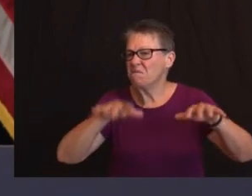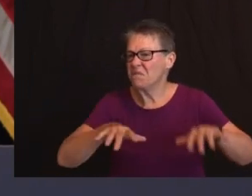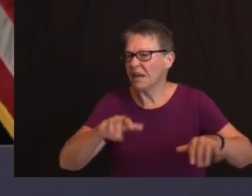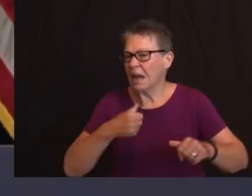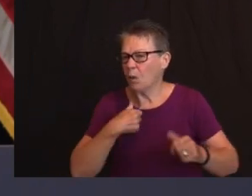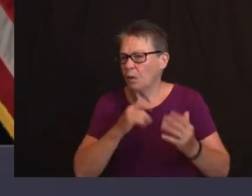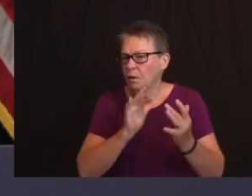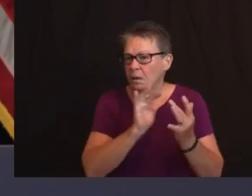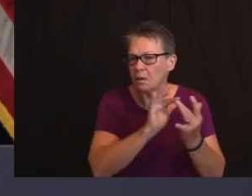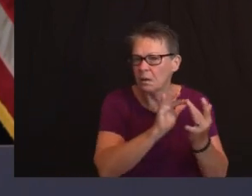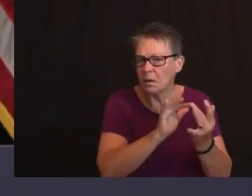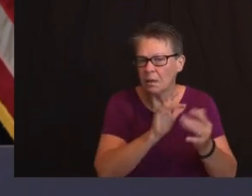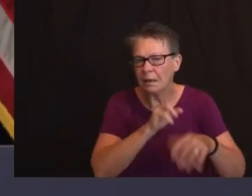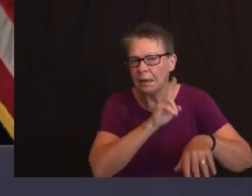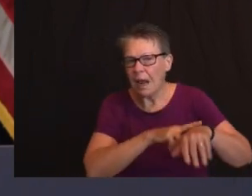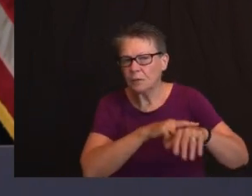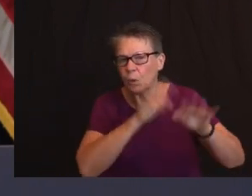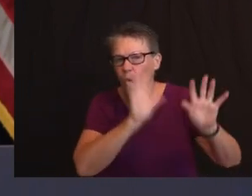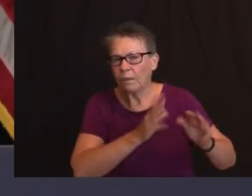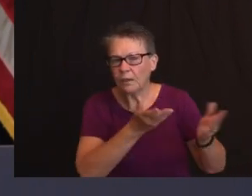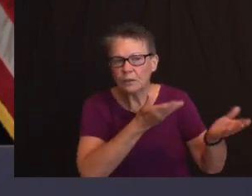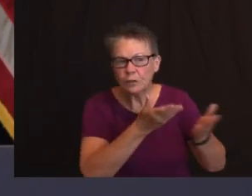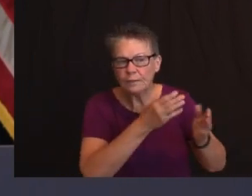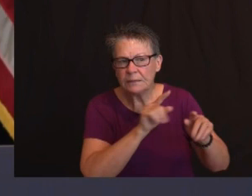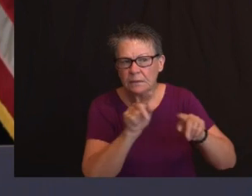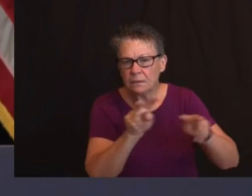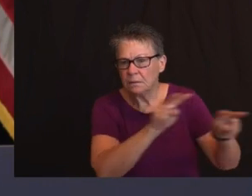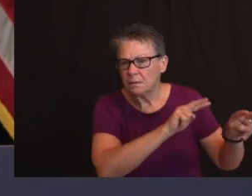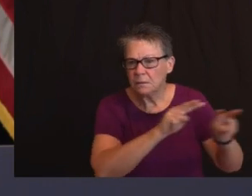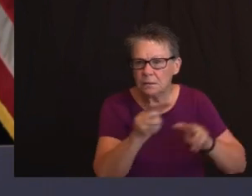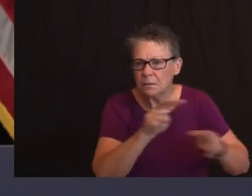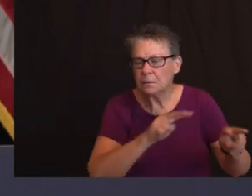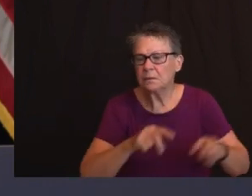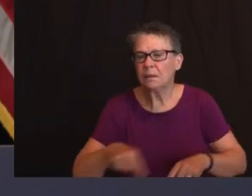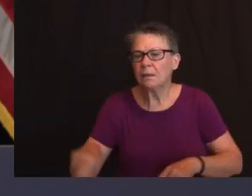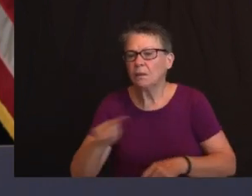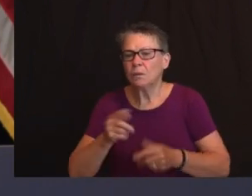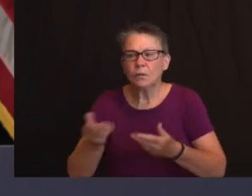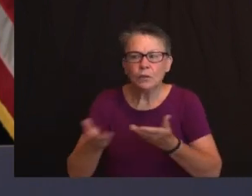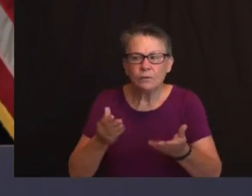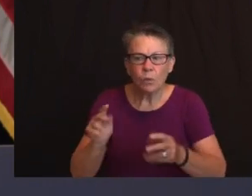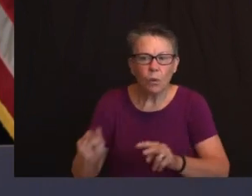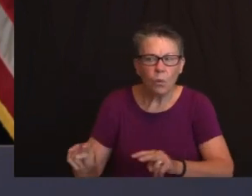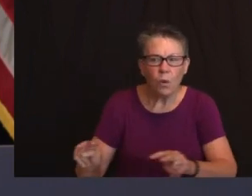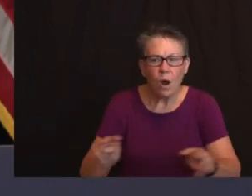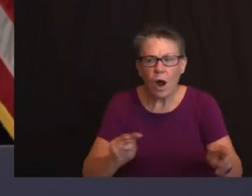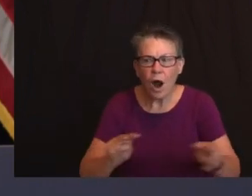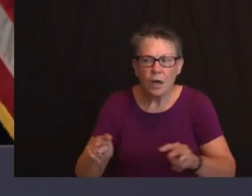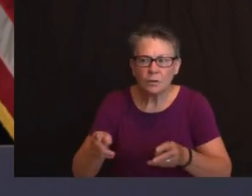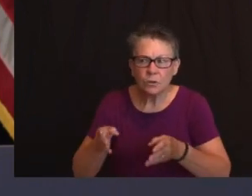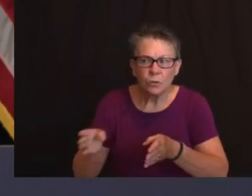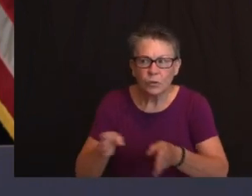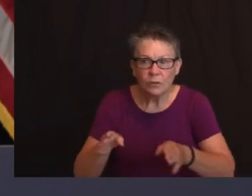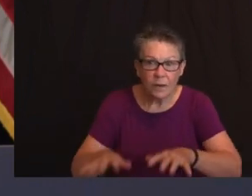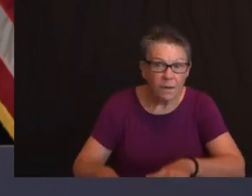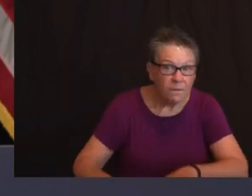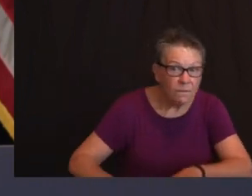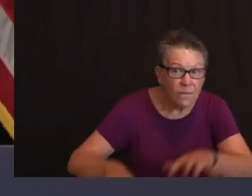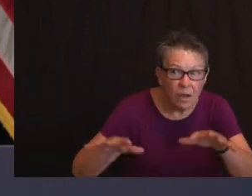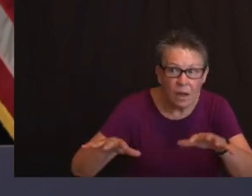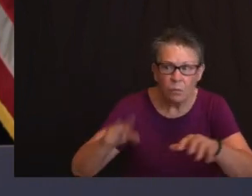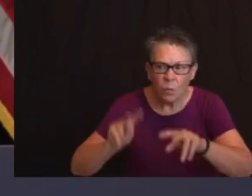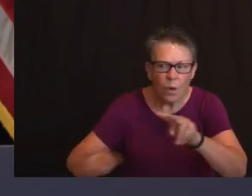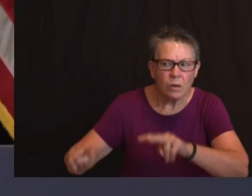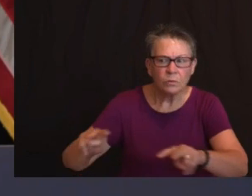Forecast Center who keep updating those river gauge models as as we go and as far as